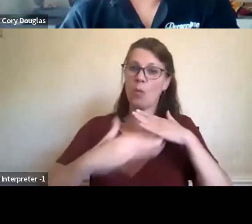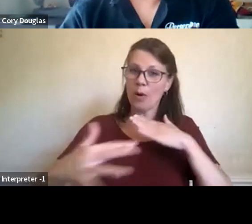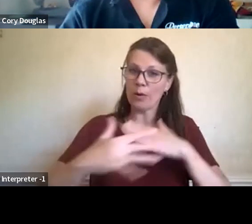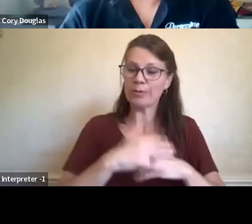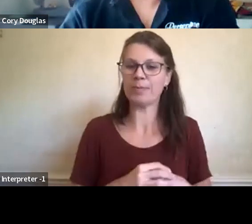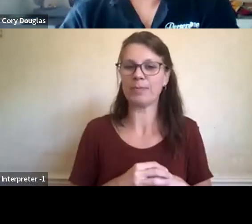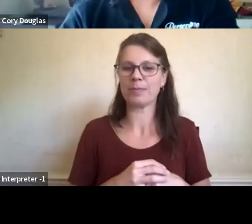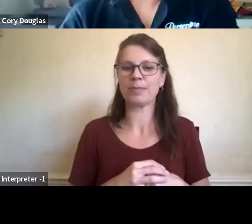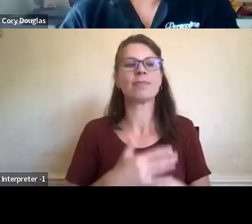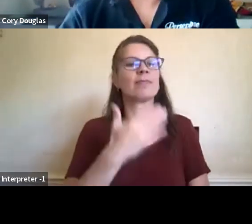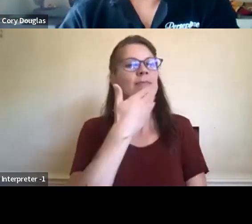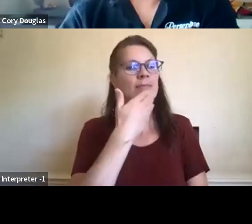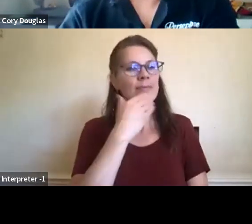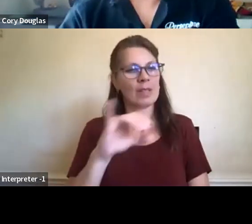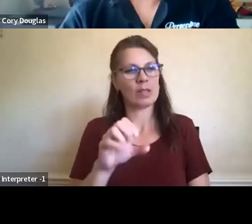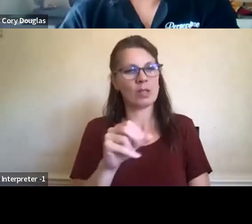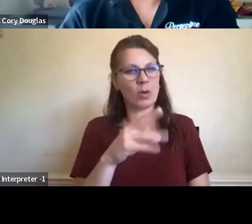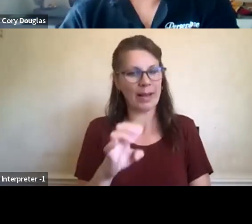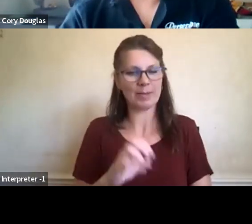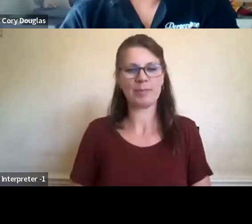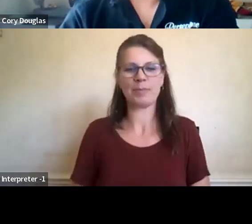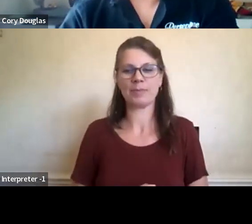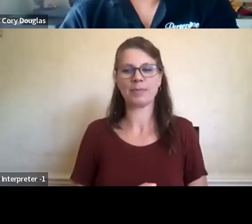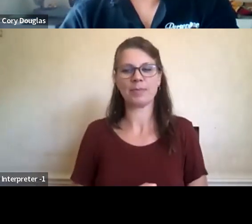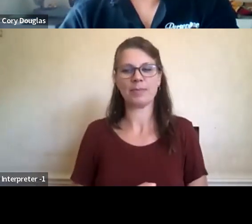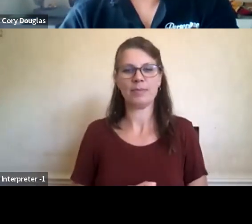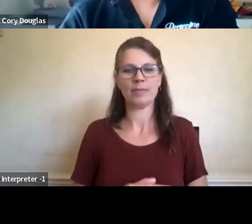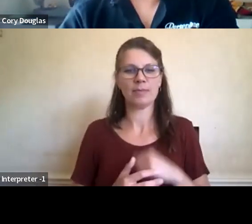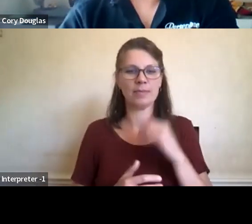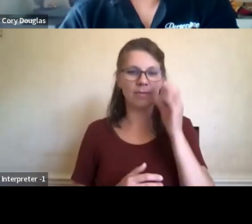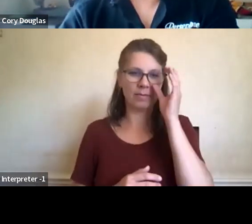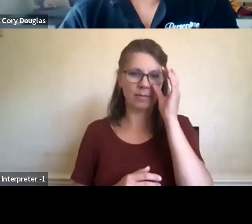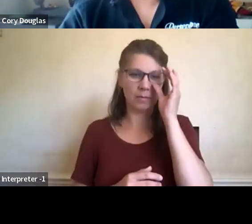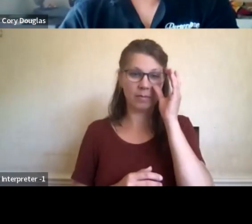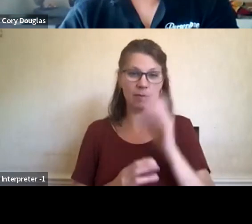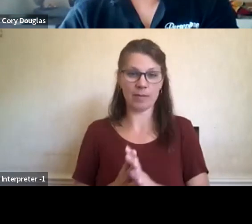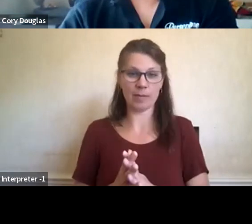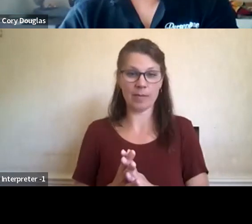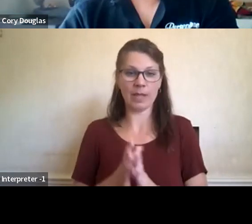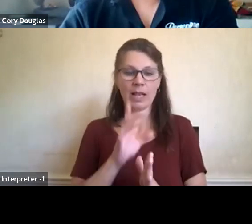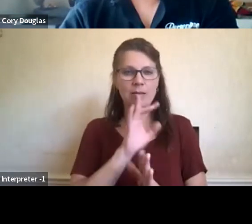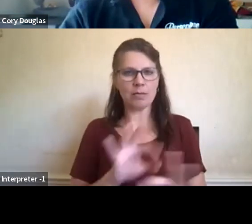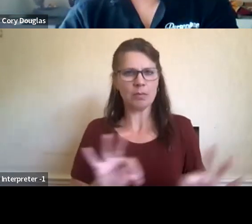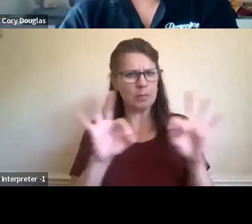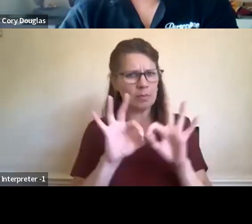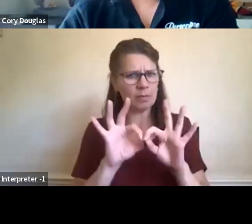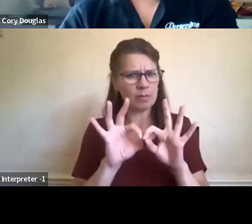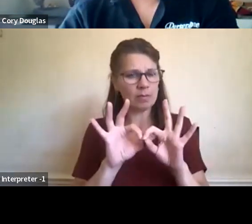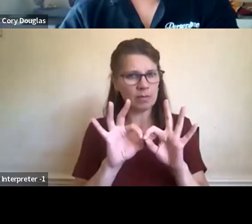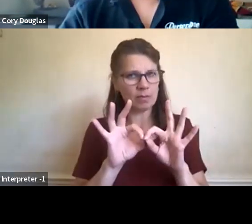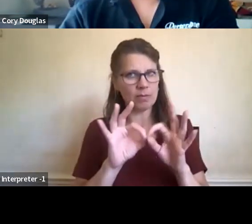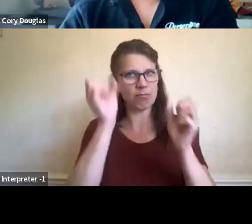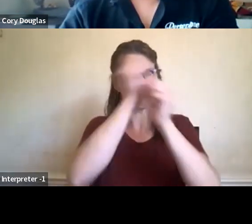Yeah, thank you. Thank you, Joanne. You know, I think it's, it's really critical when we're thinking about Indigenous